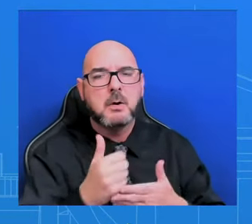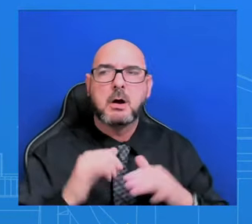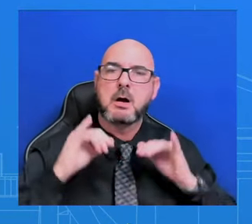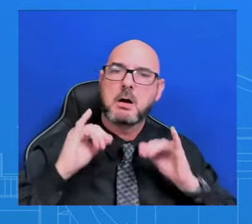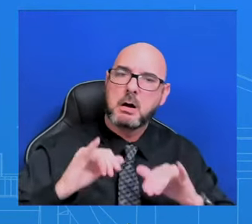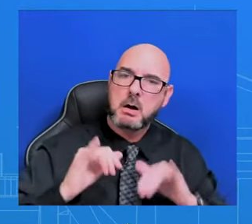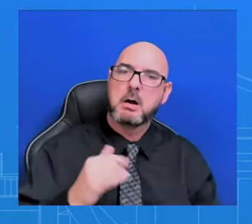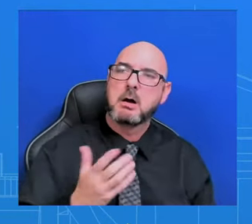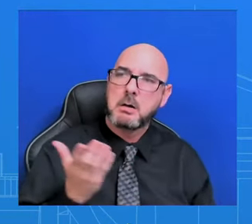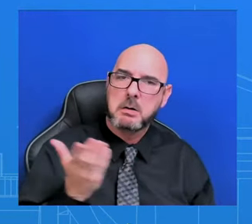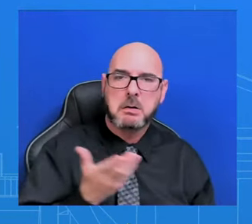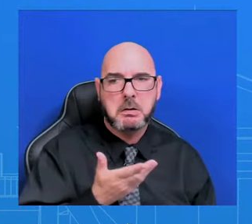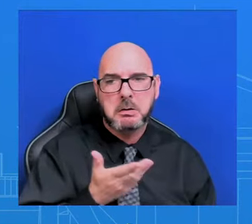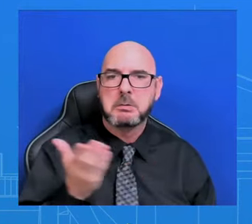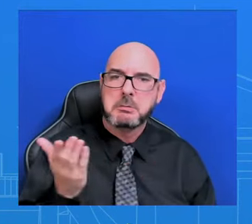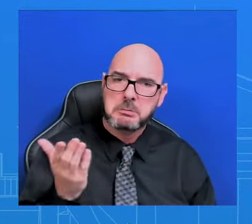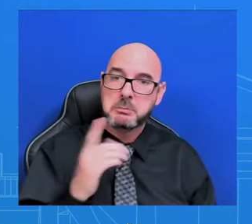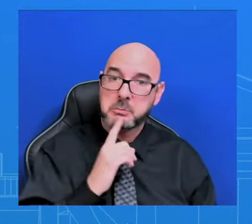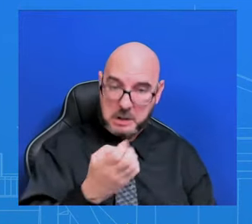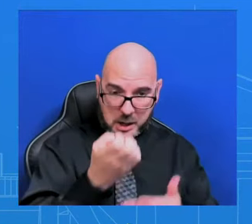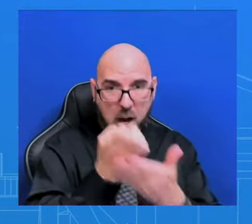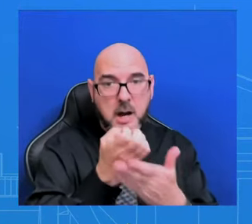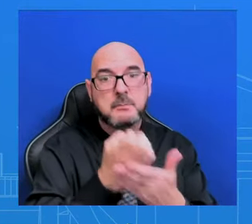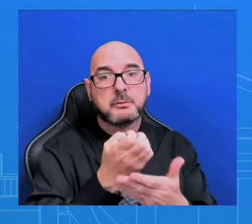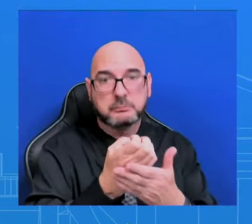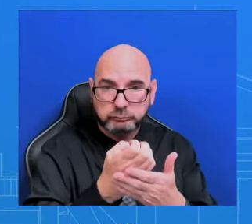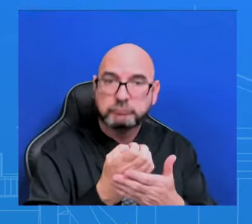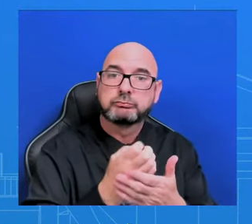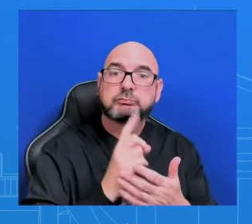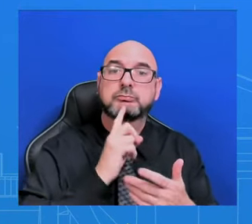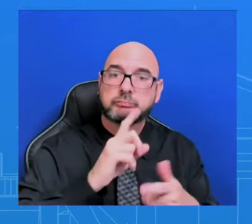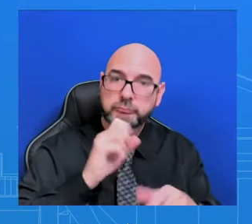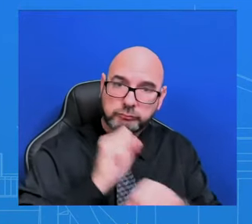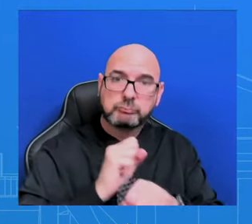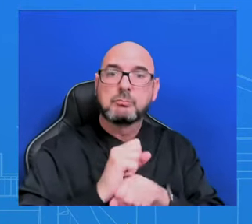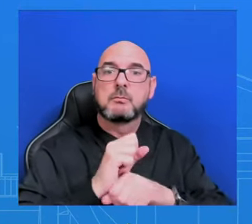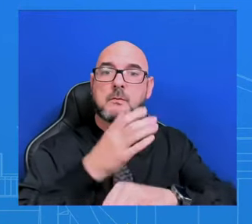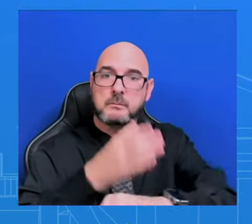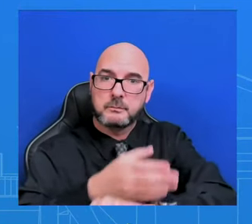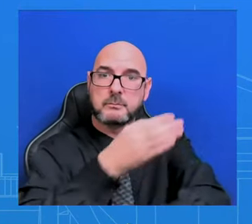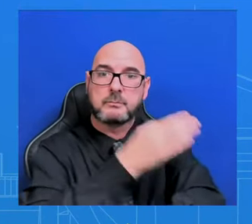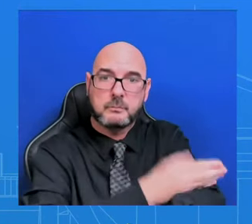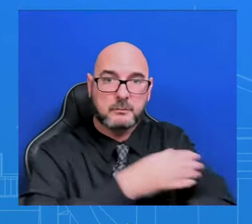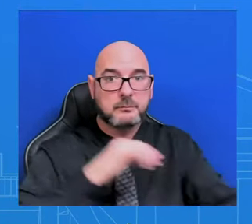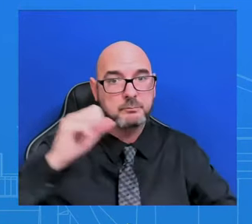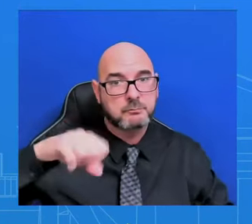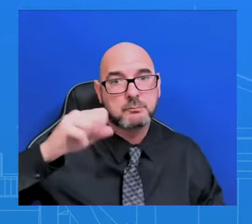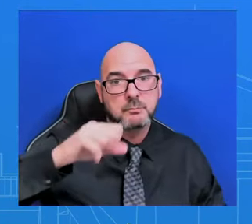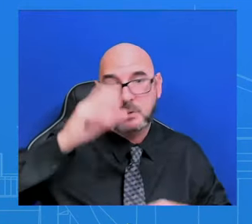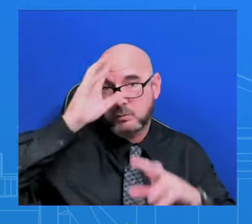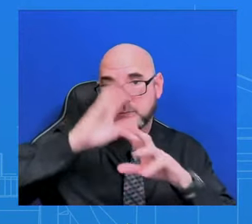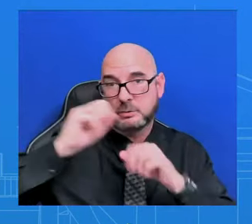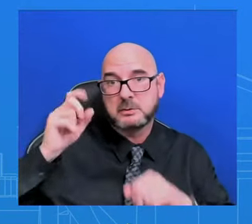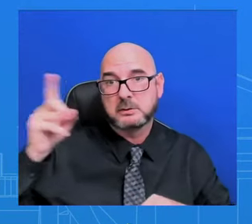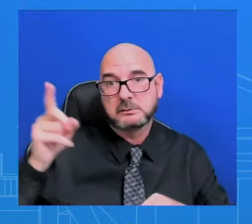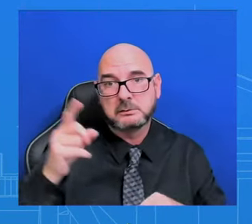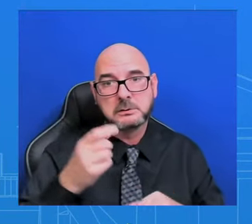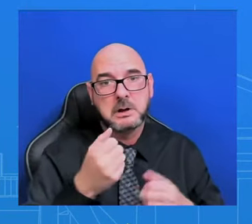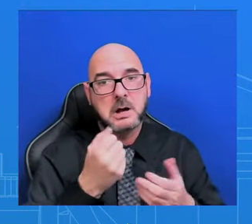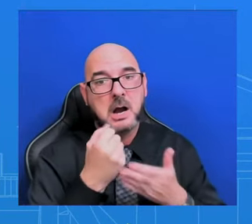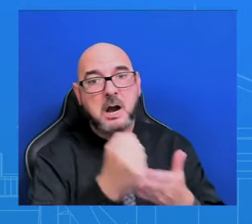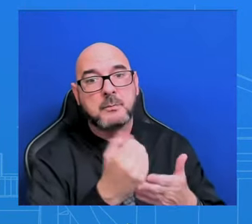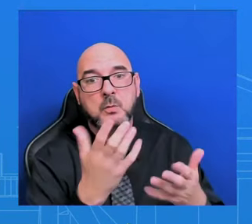it was since the President walked in to this administration, he's been able to create more than 14 million jobs. All of that matters. We're going to do our job.